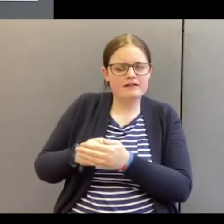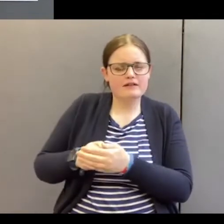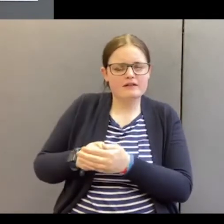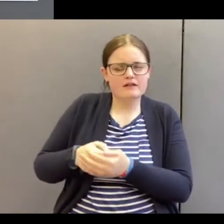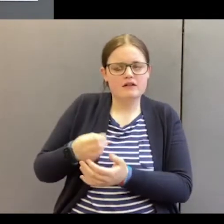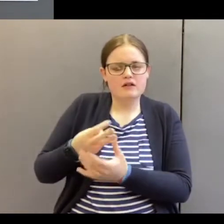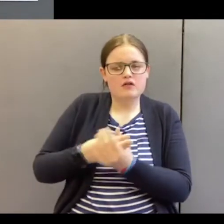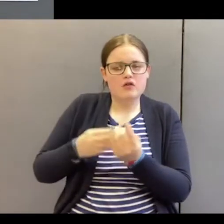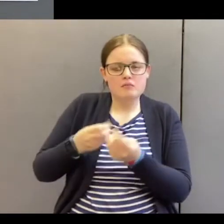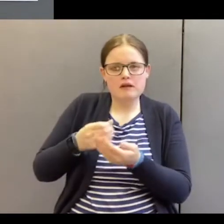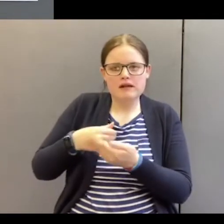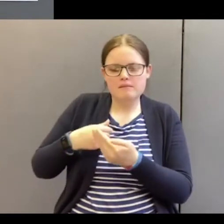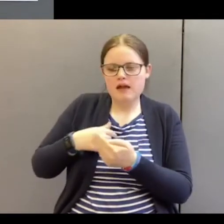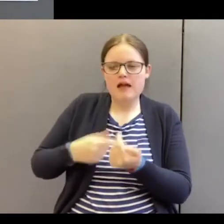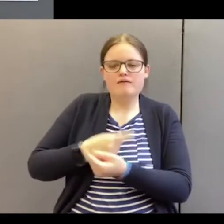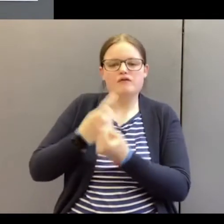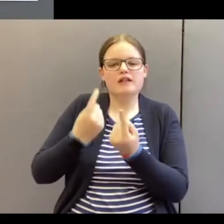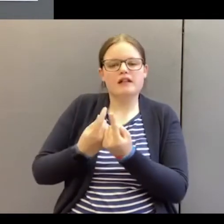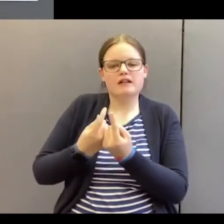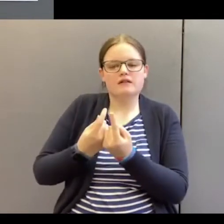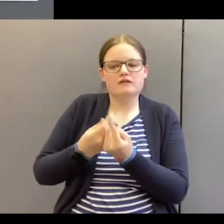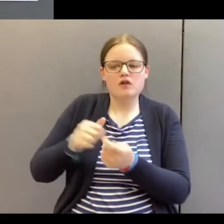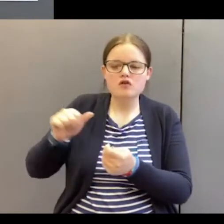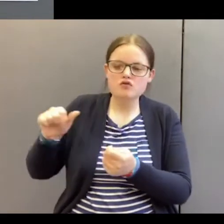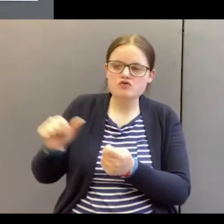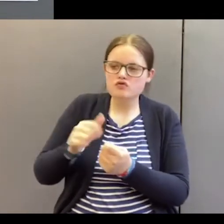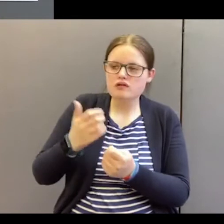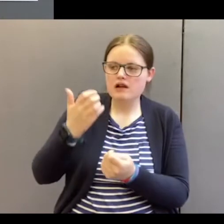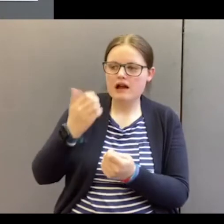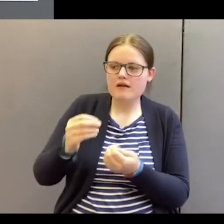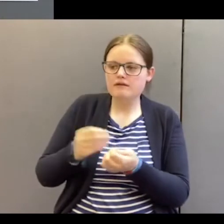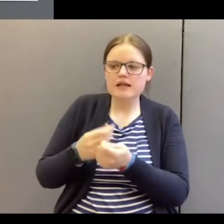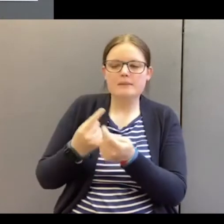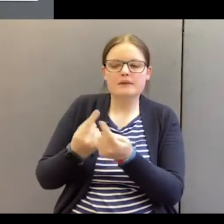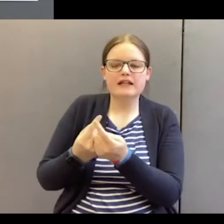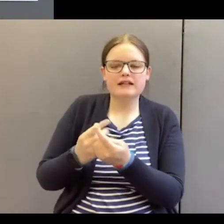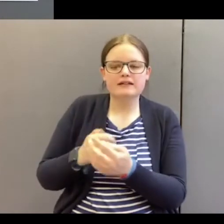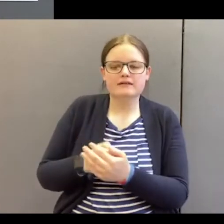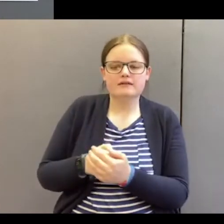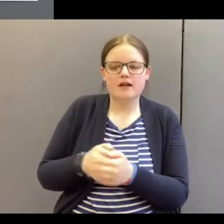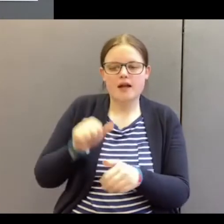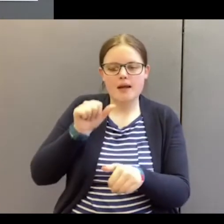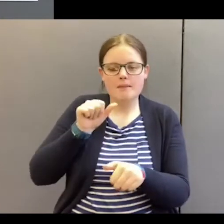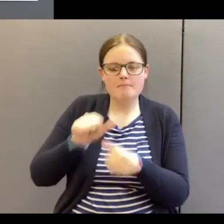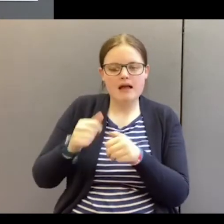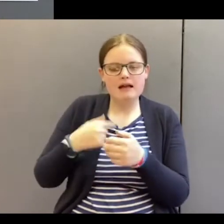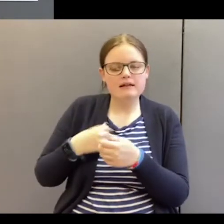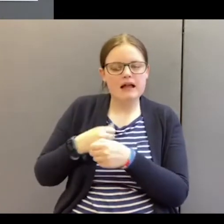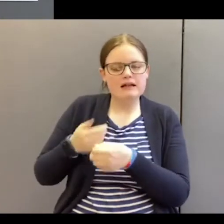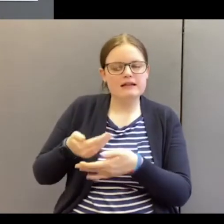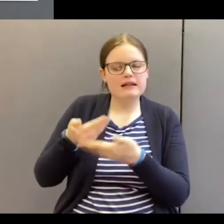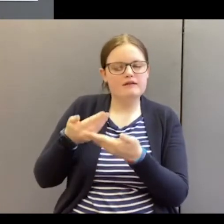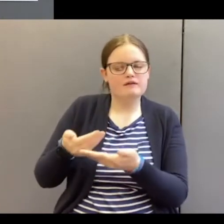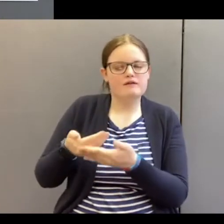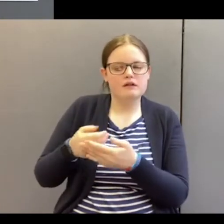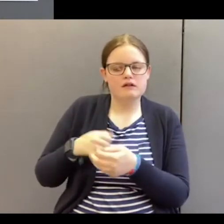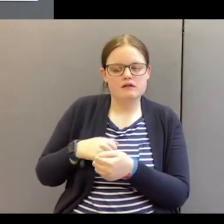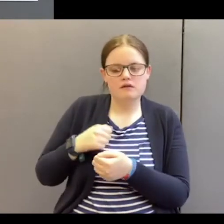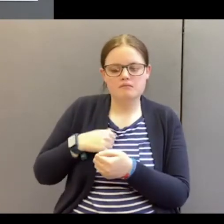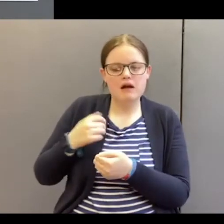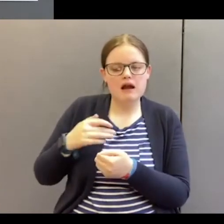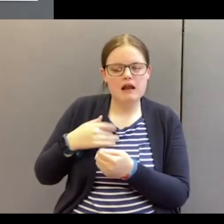who's given me everything should just have something. the best I can give. My life,